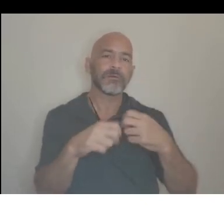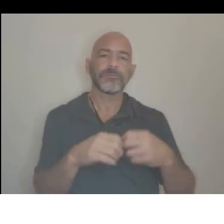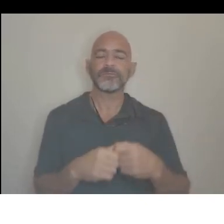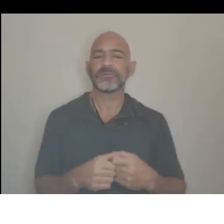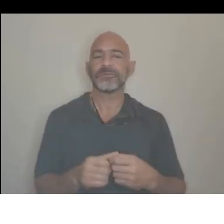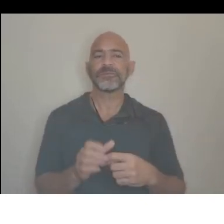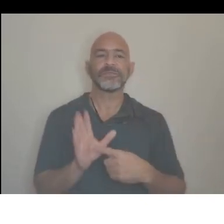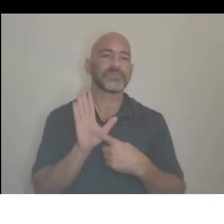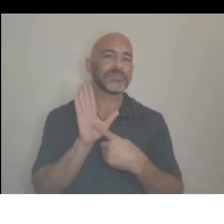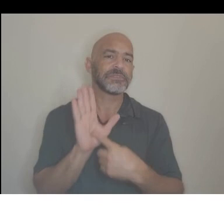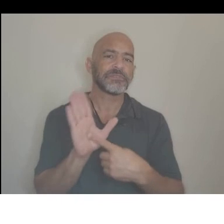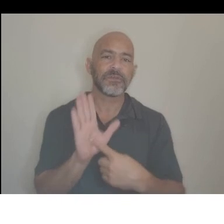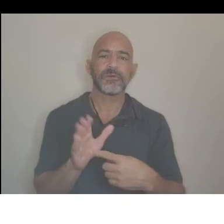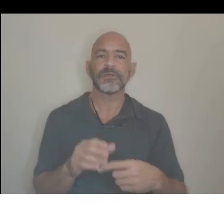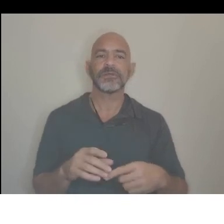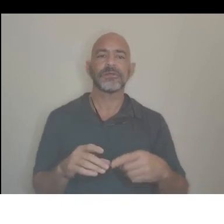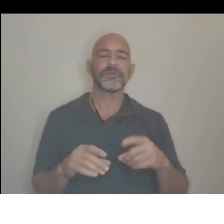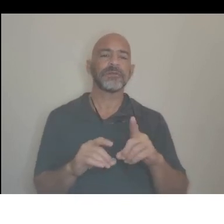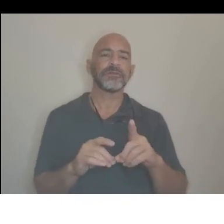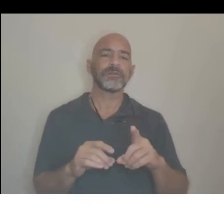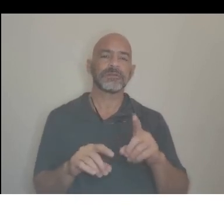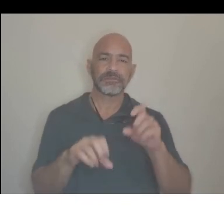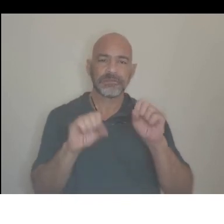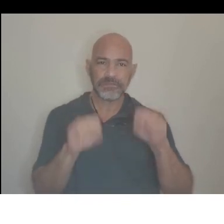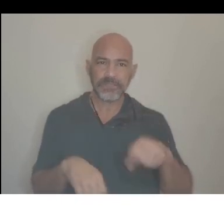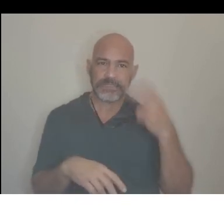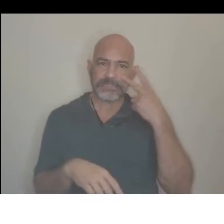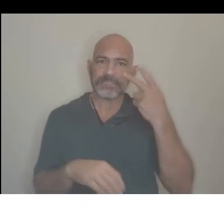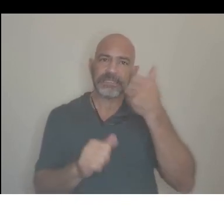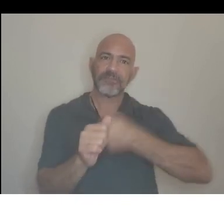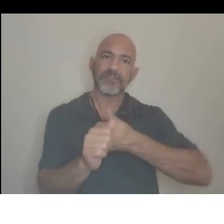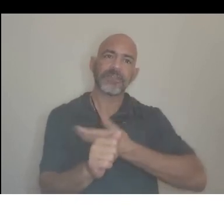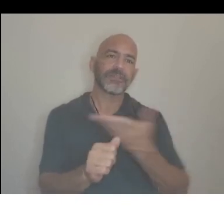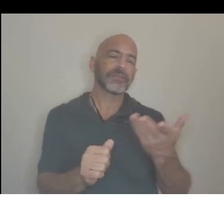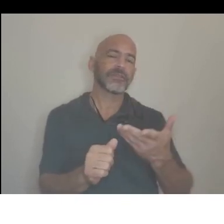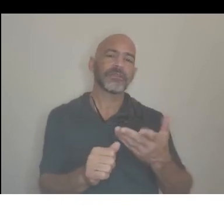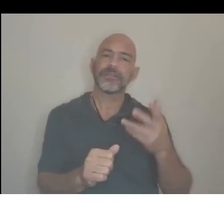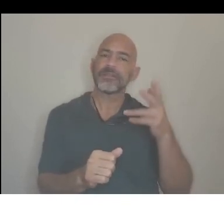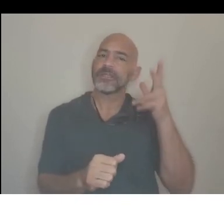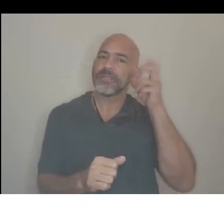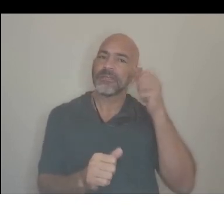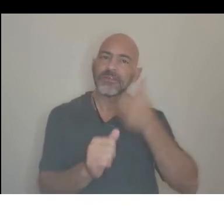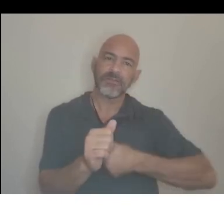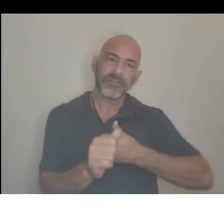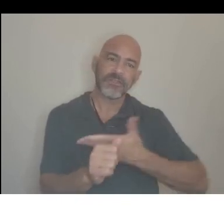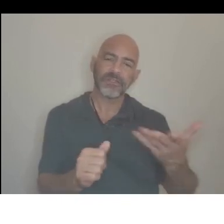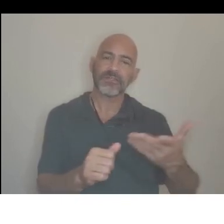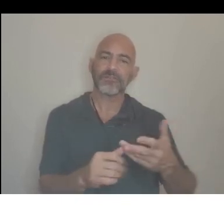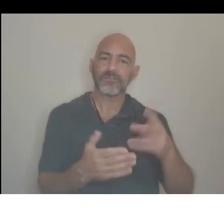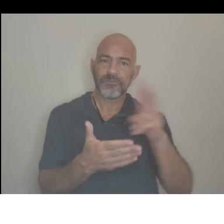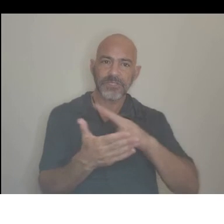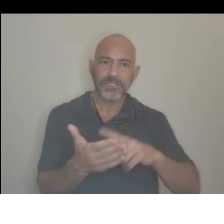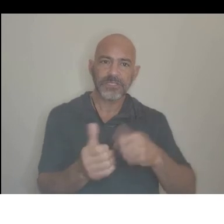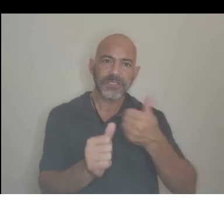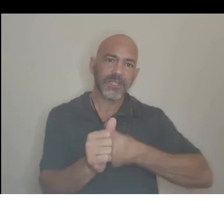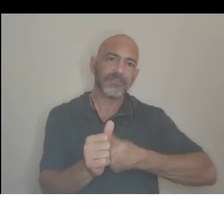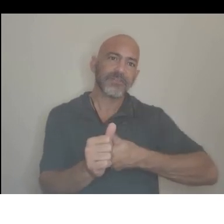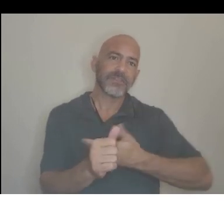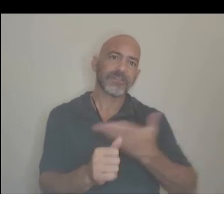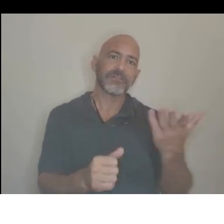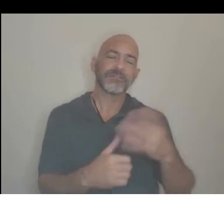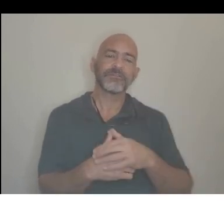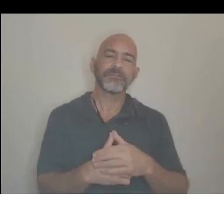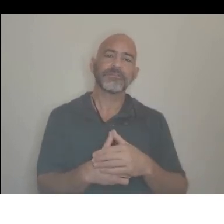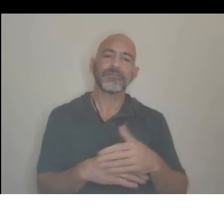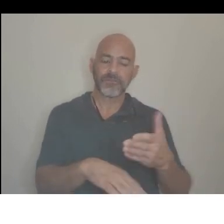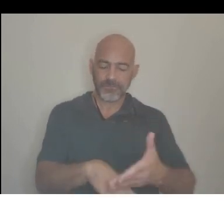sure everybody can see everything and read everything. If you have any other feedback on that, let us know so we can keep improving month by month. But thanks